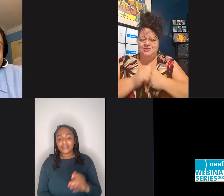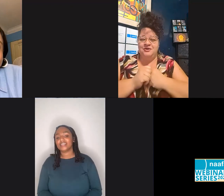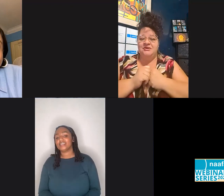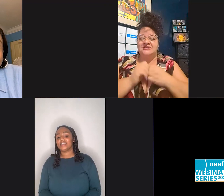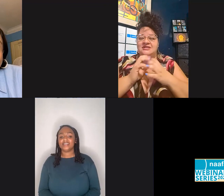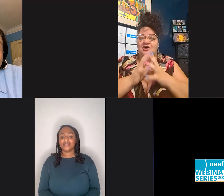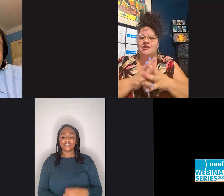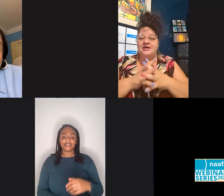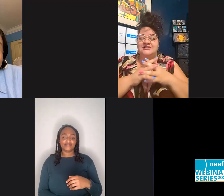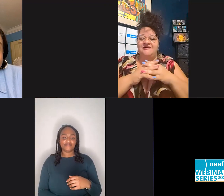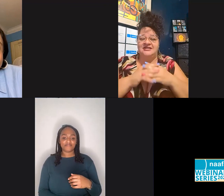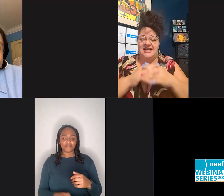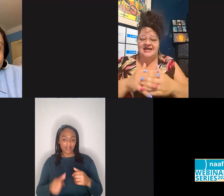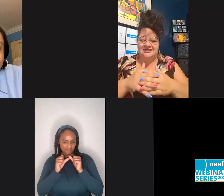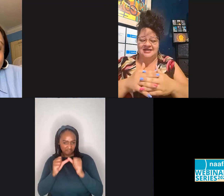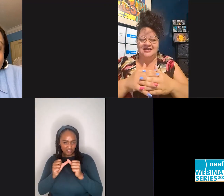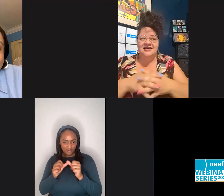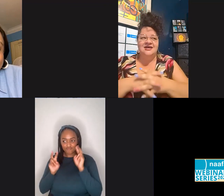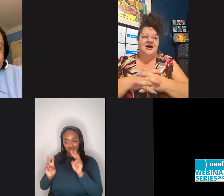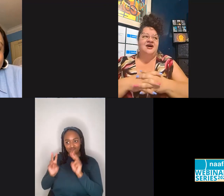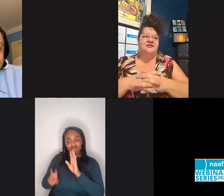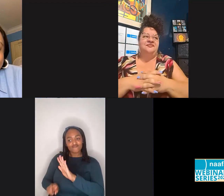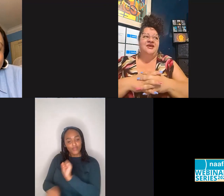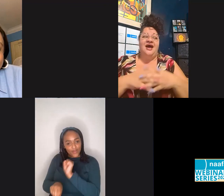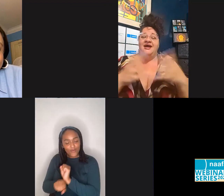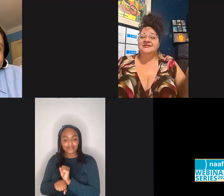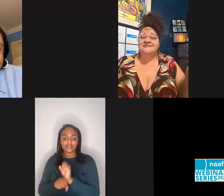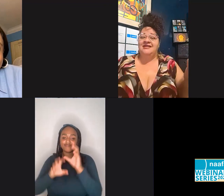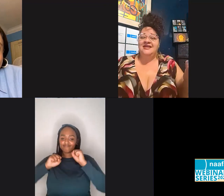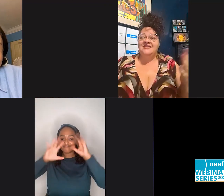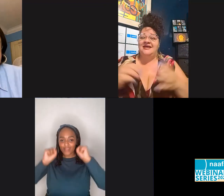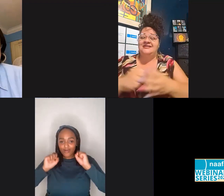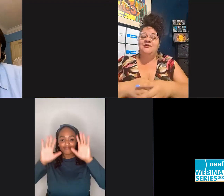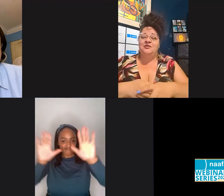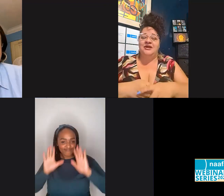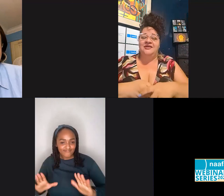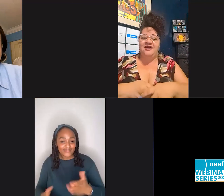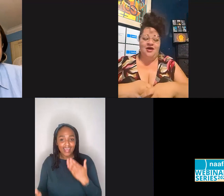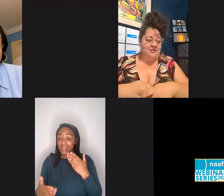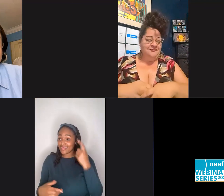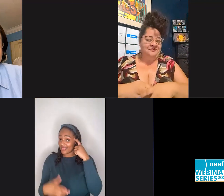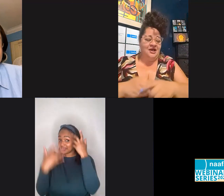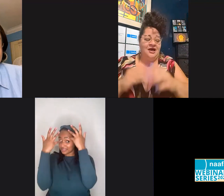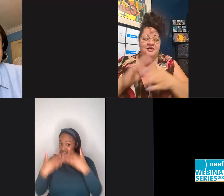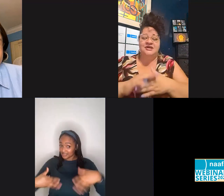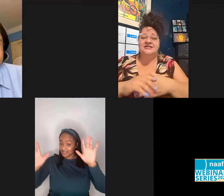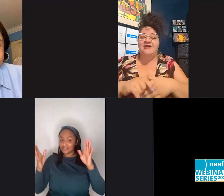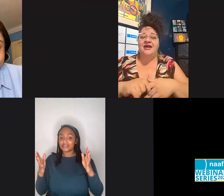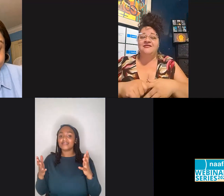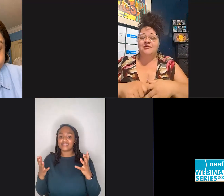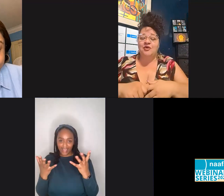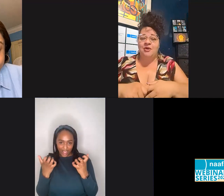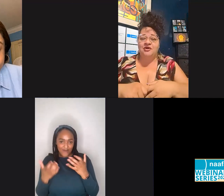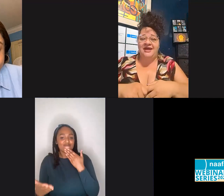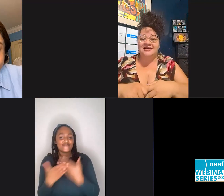they are doing because it is always fantastic. Um, and I think that's it. We want to thank, um, Bilkis and